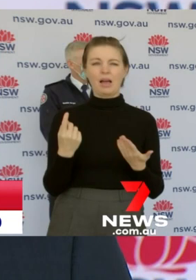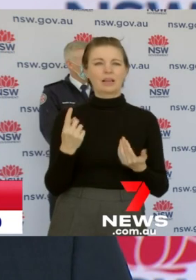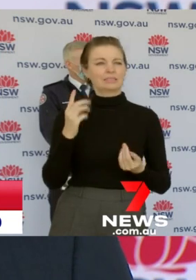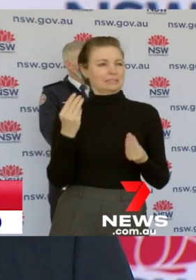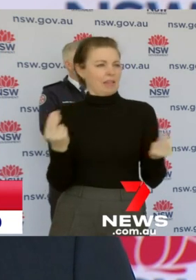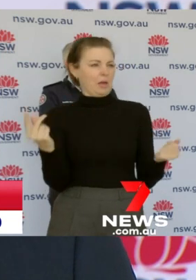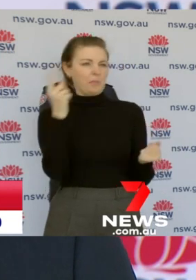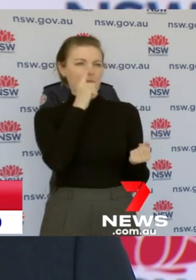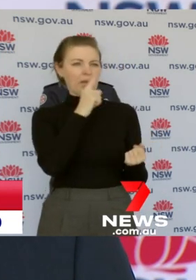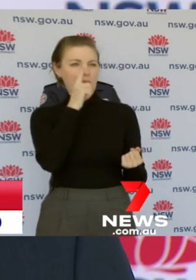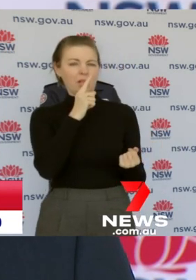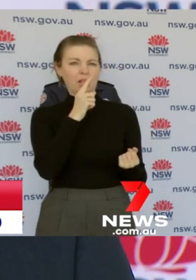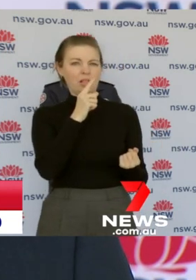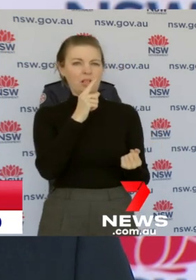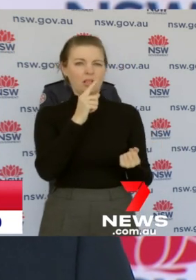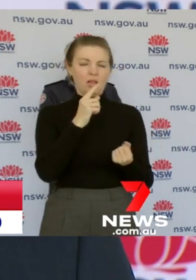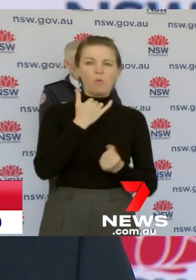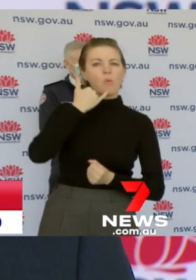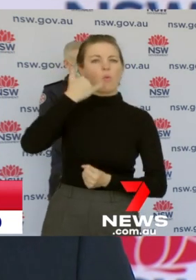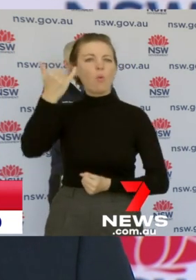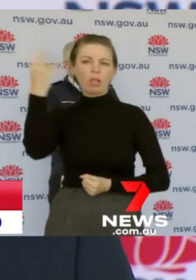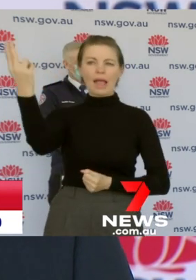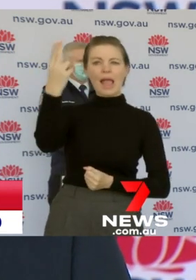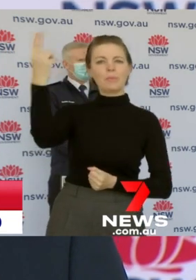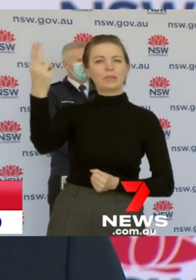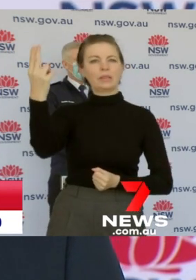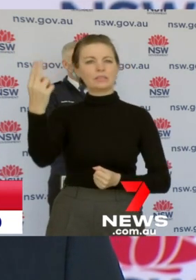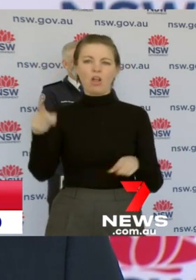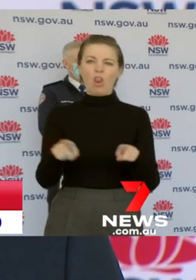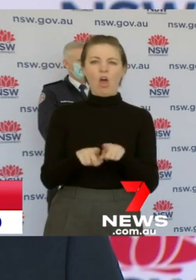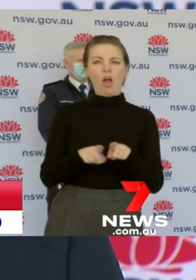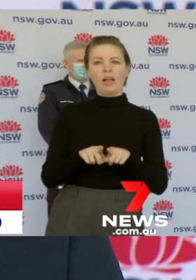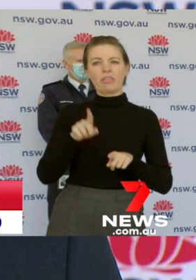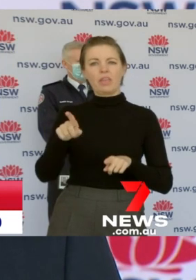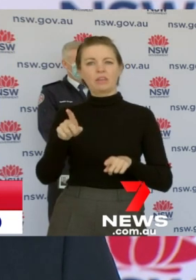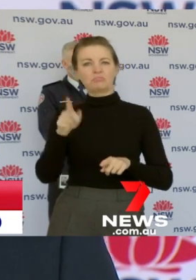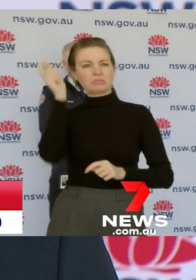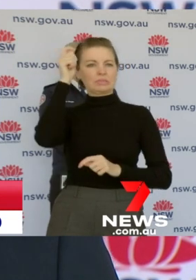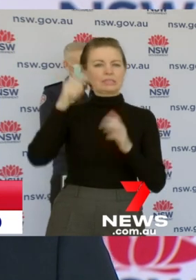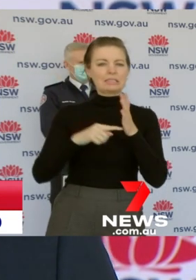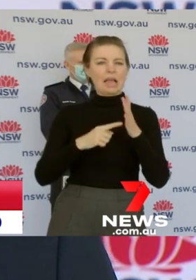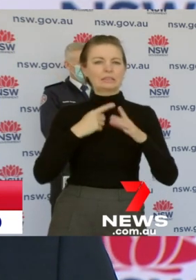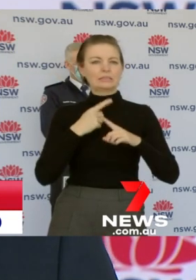taxis. Ambulances are not taxis. They are meant for emergencies.